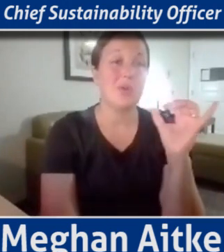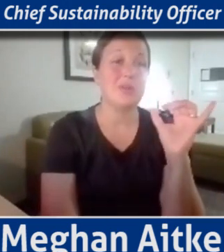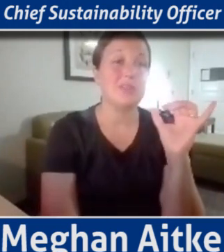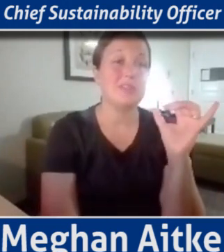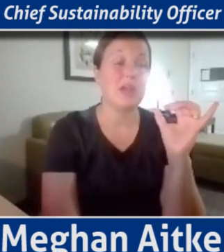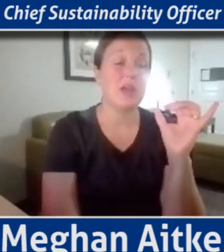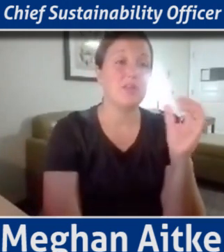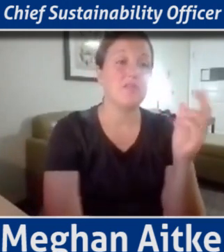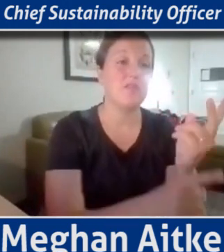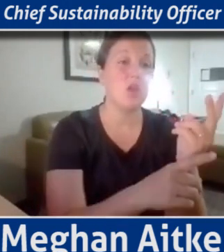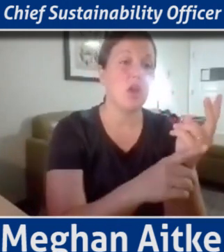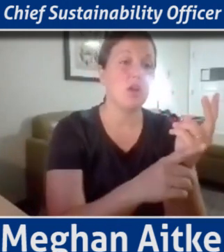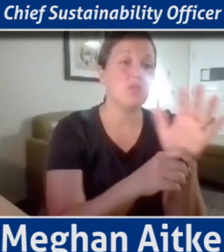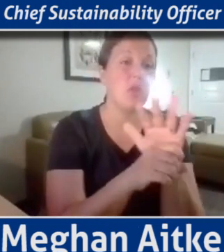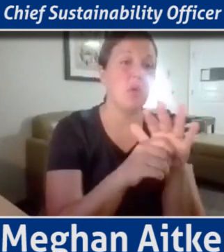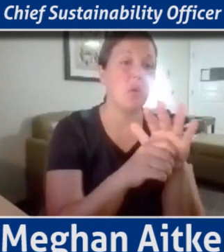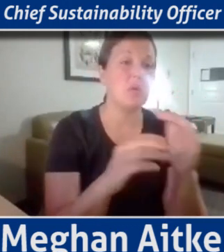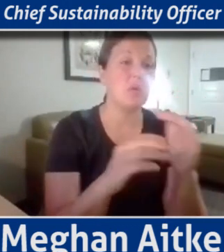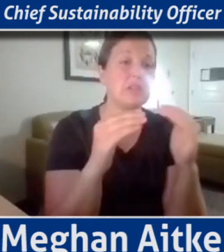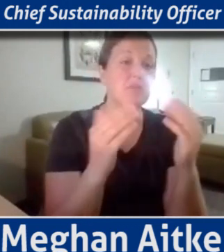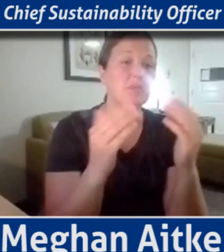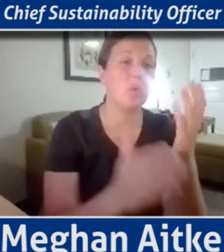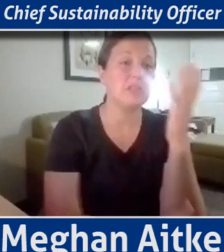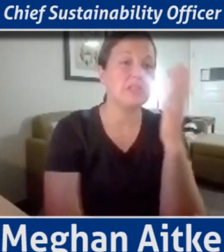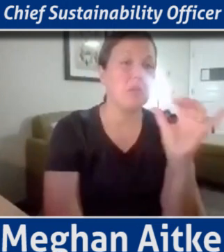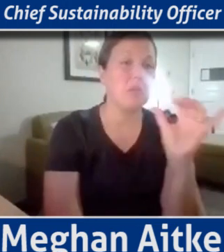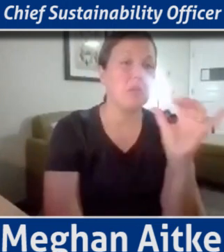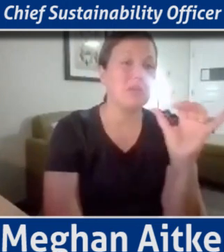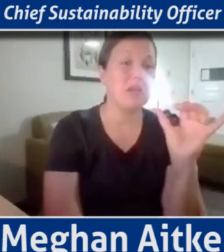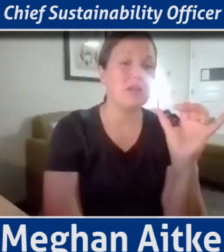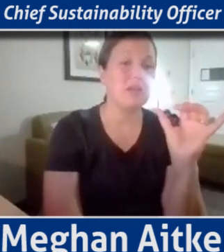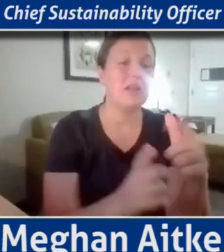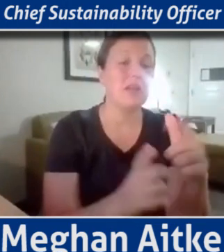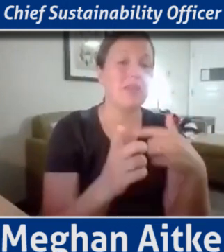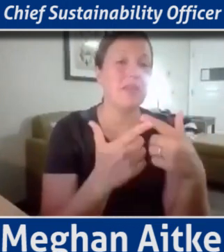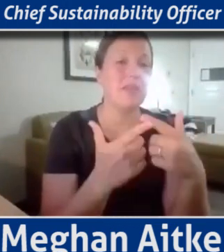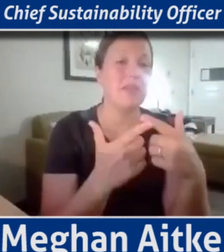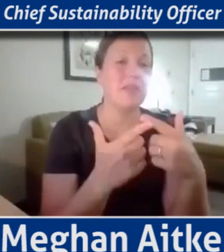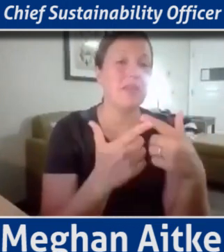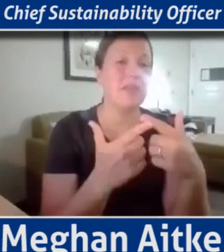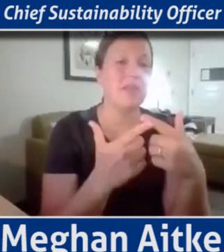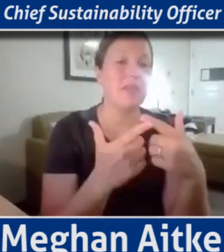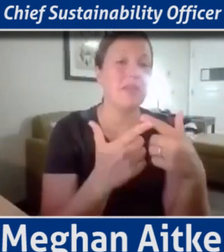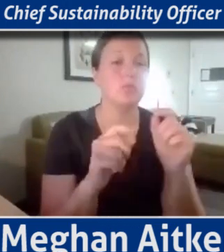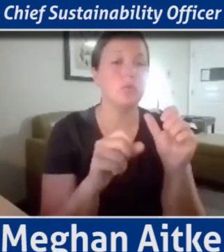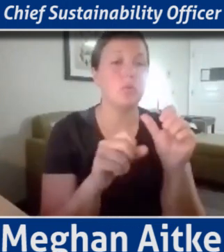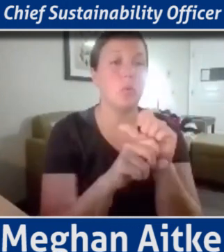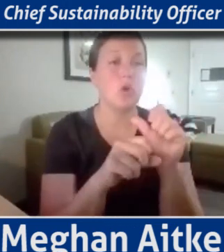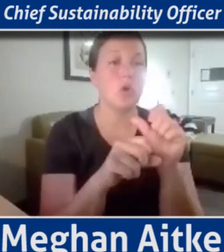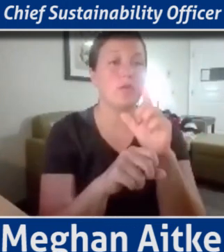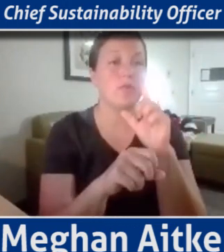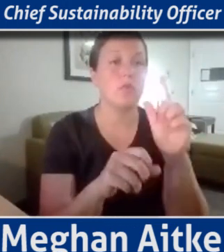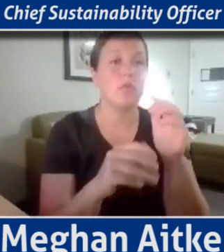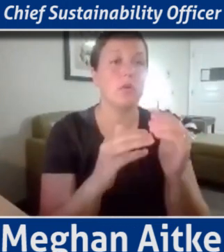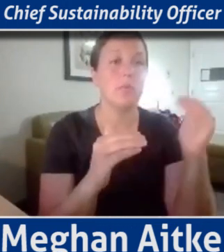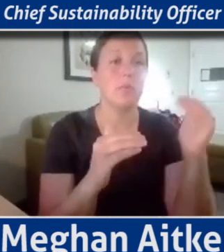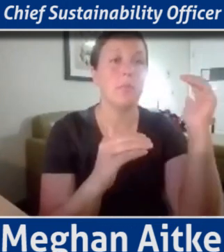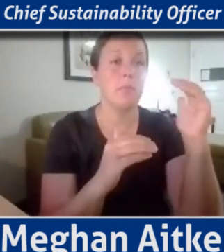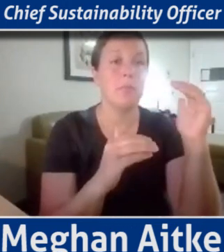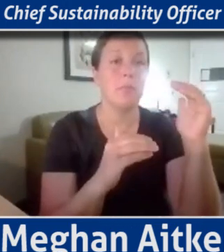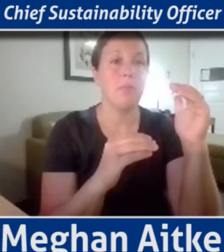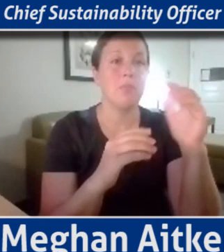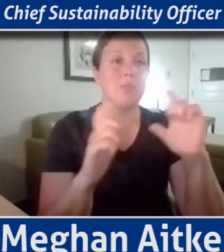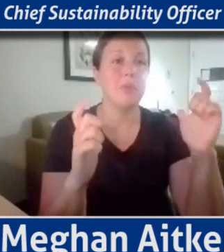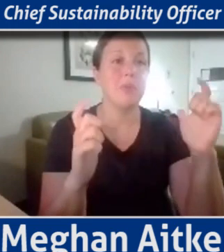voluntarily report, uh, kind of our progress towards the global goals on a voluntary basis. And, know, so what,